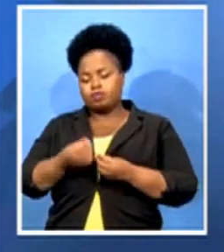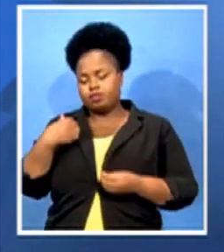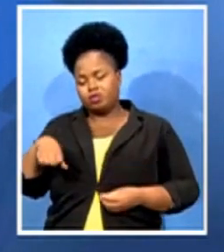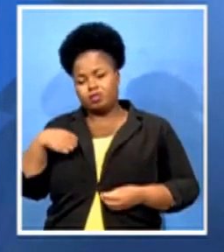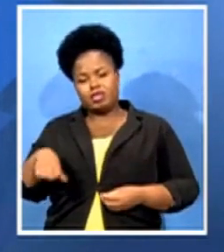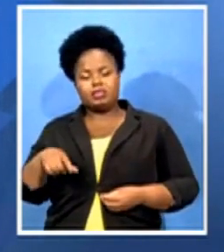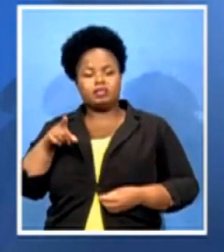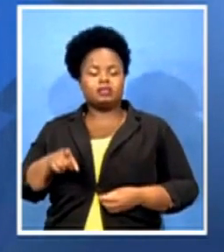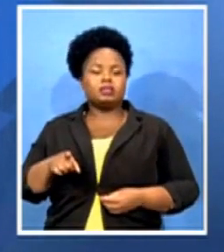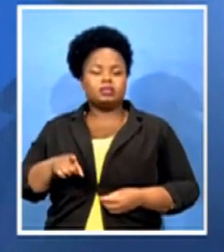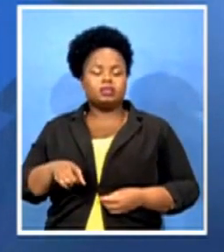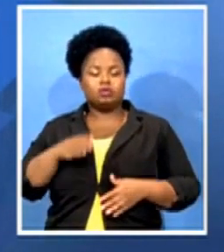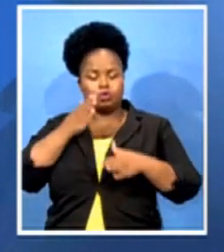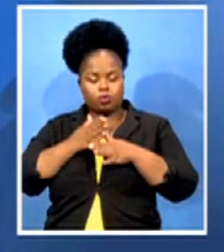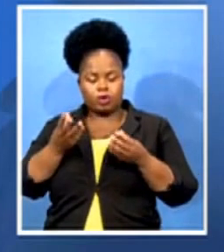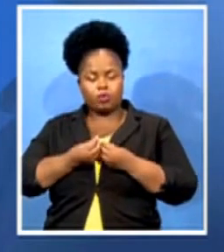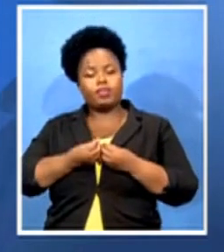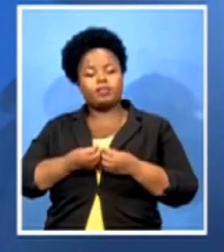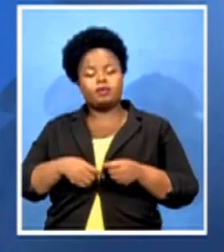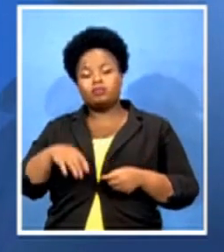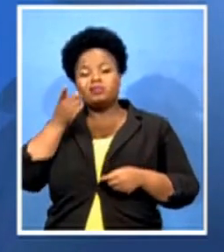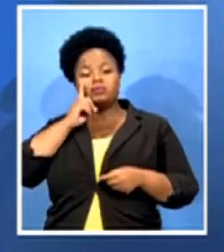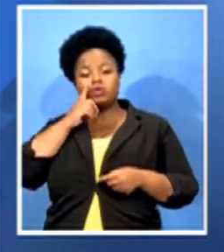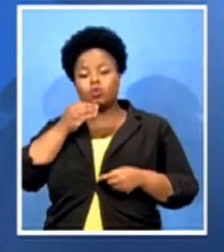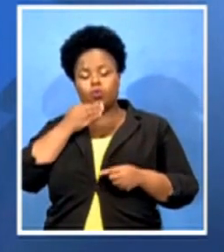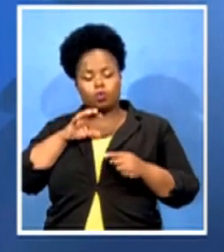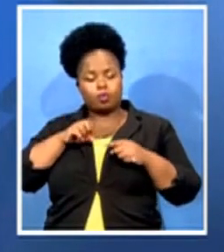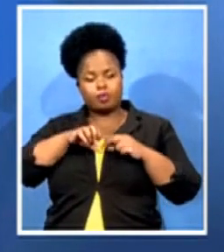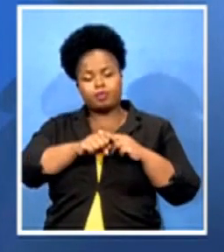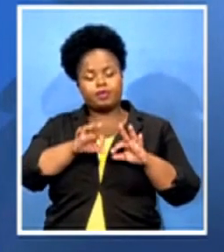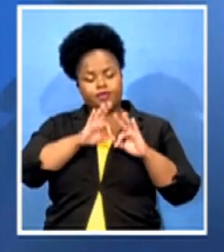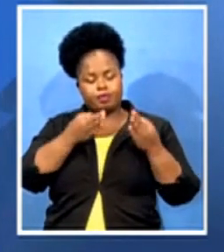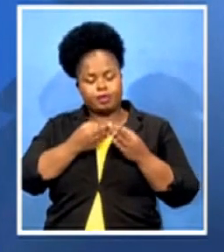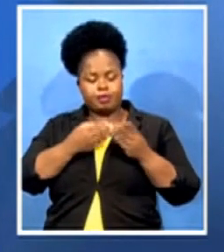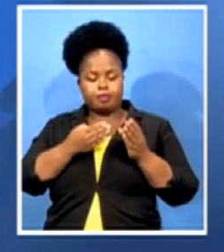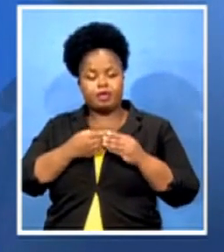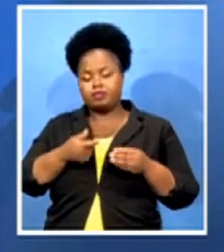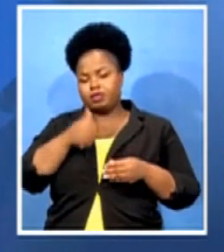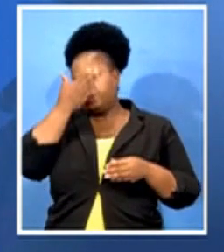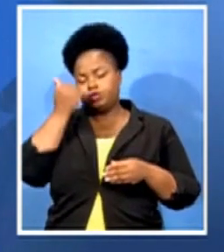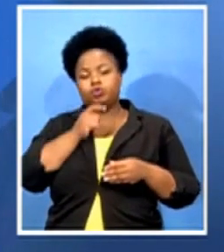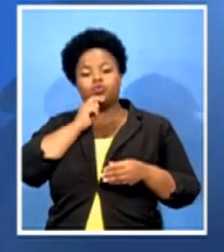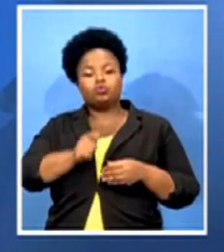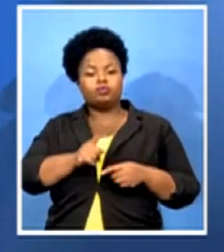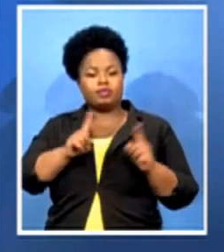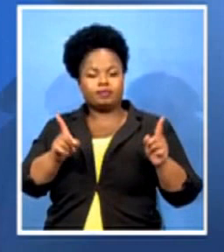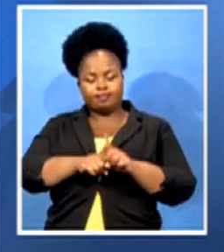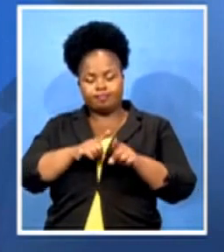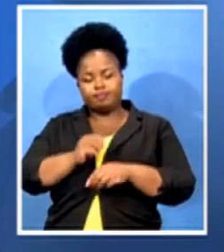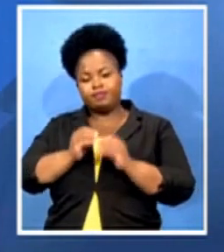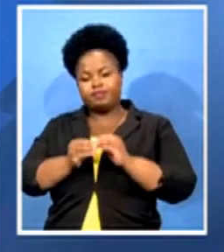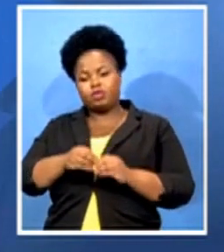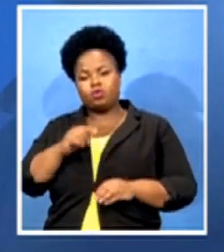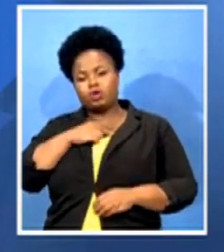trace who could be their relatives. But it's an unknown. But we should also correct the fact that there are four truck drivers who have